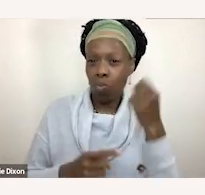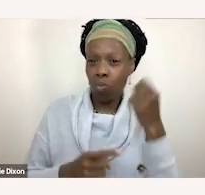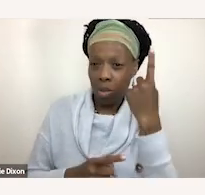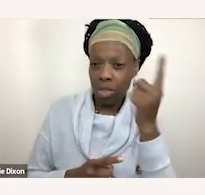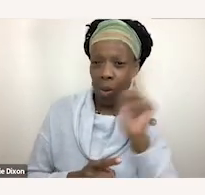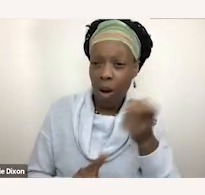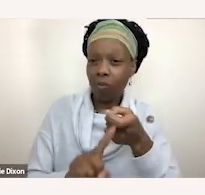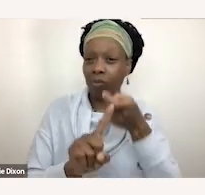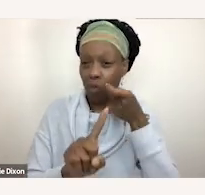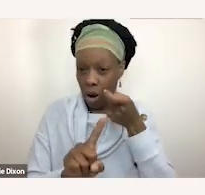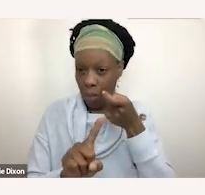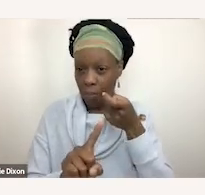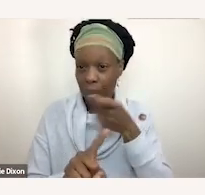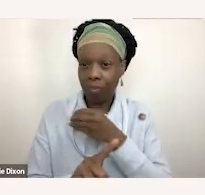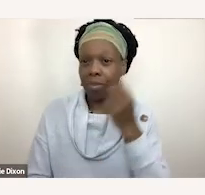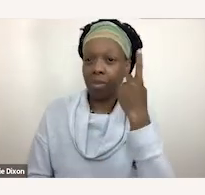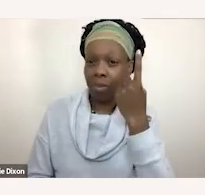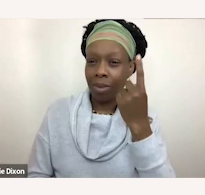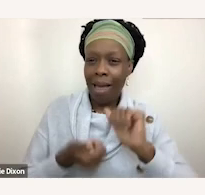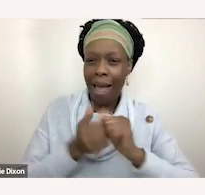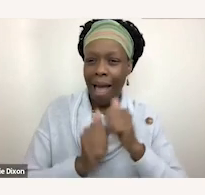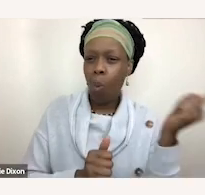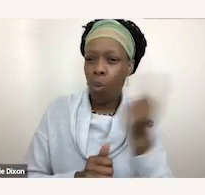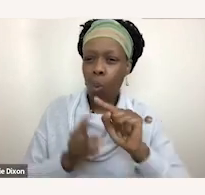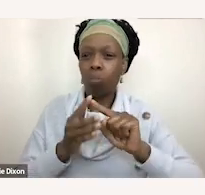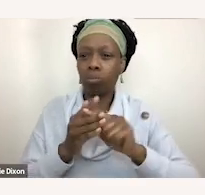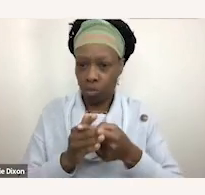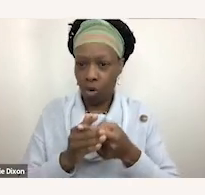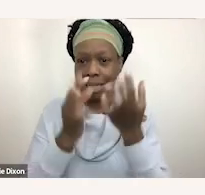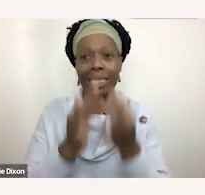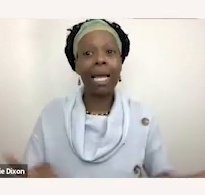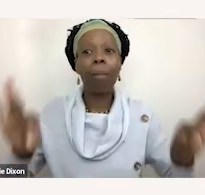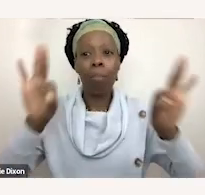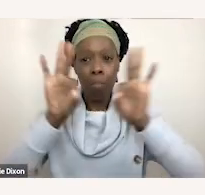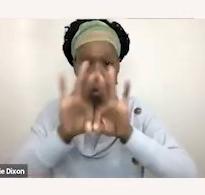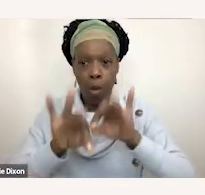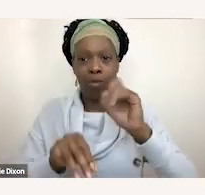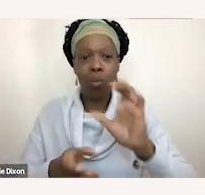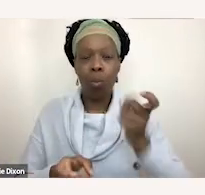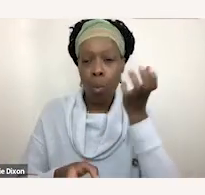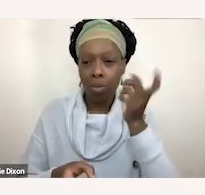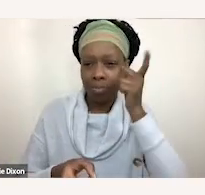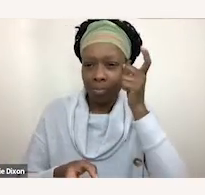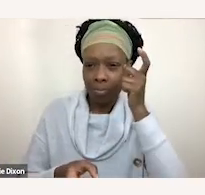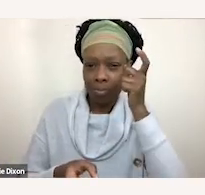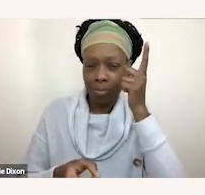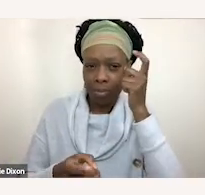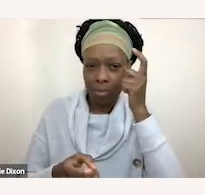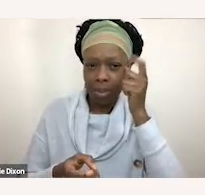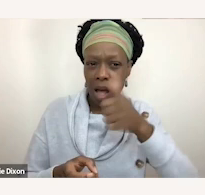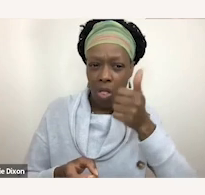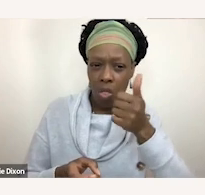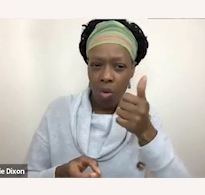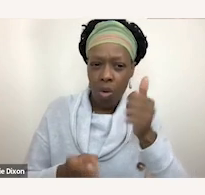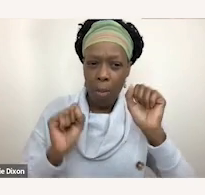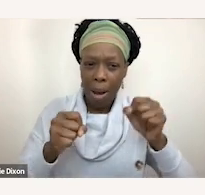understanding sort of where this all started is really important if we're going to think about well how what are our solutions what are our you know